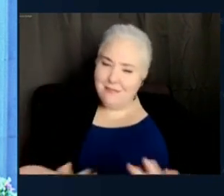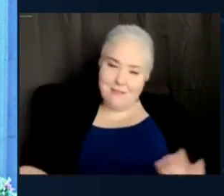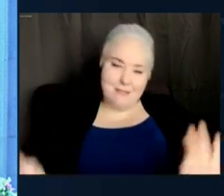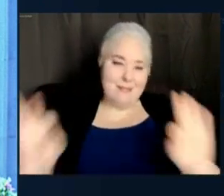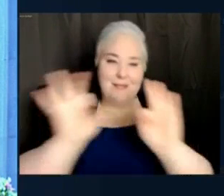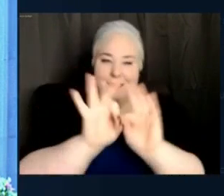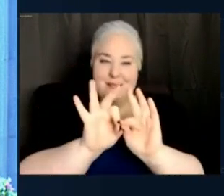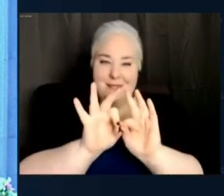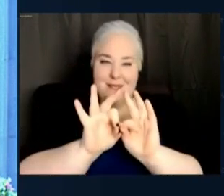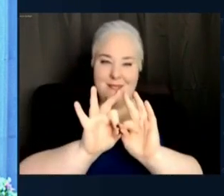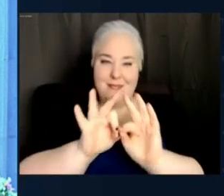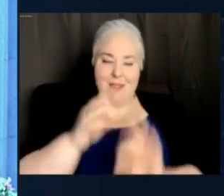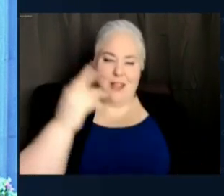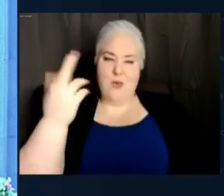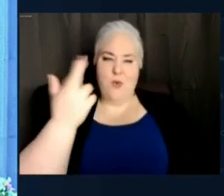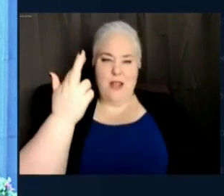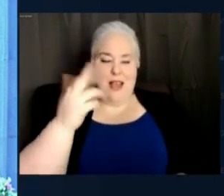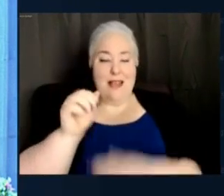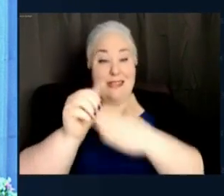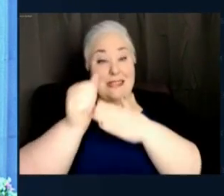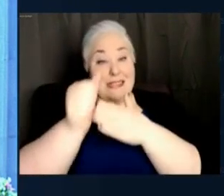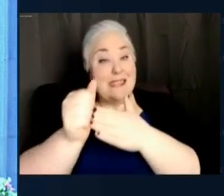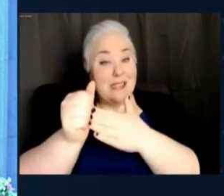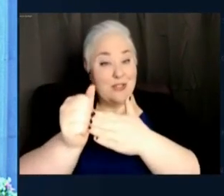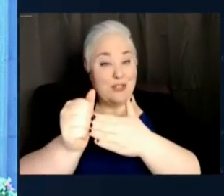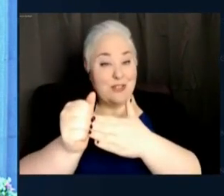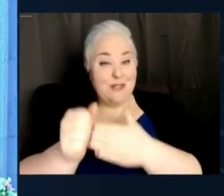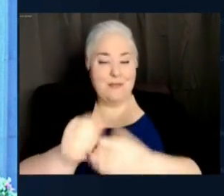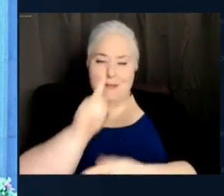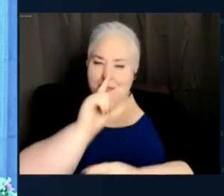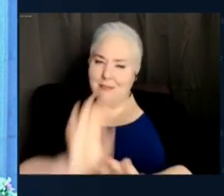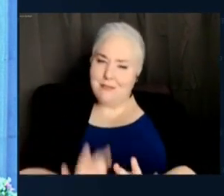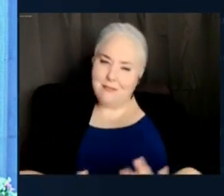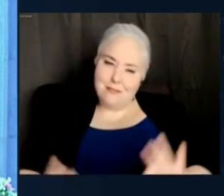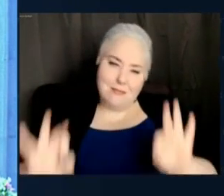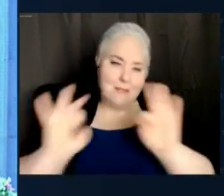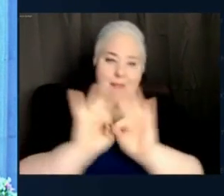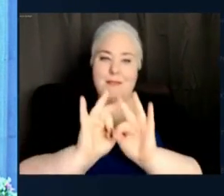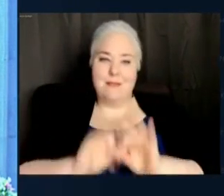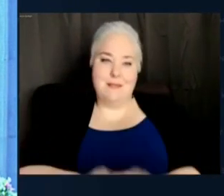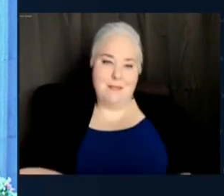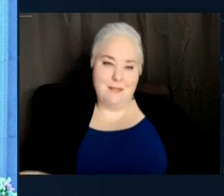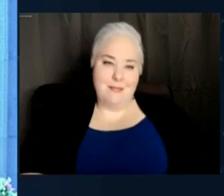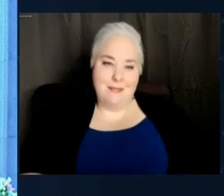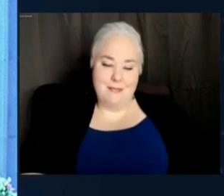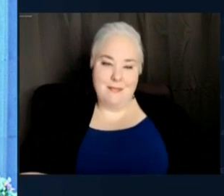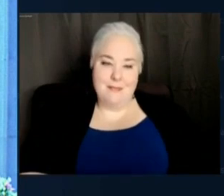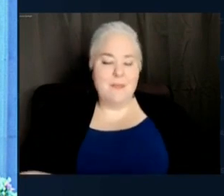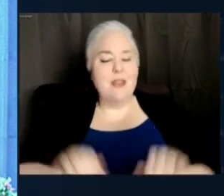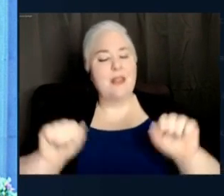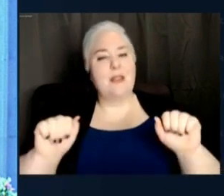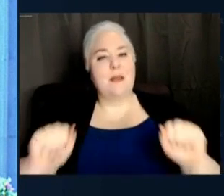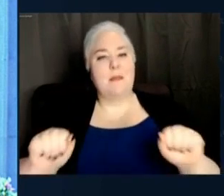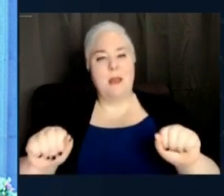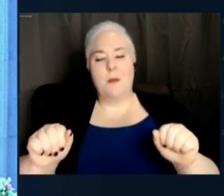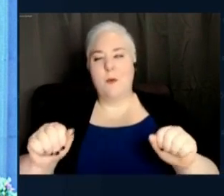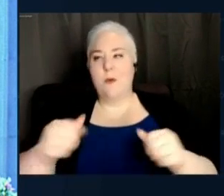And how much leadership really matters. And to be able to serve alongside